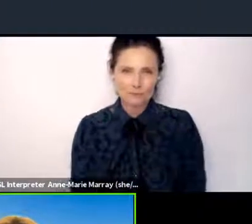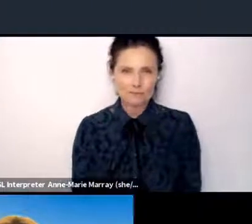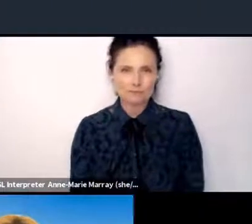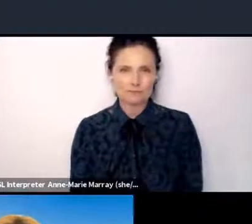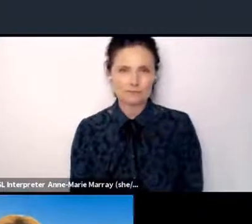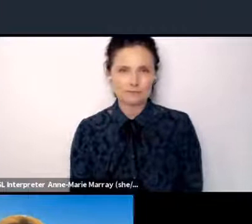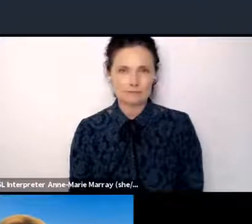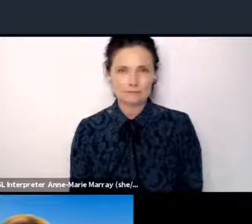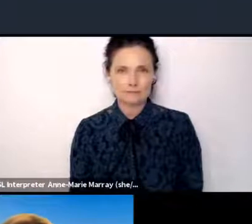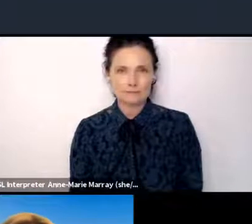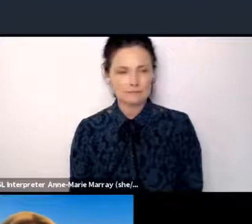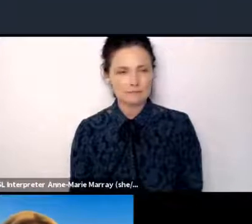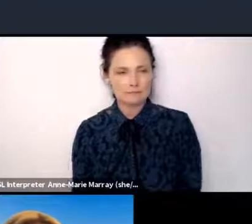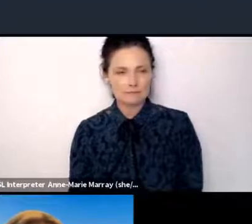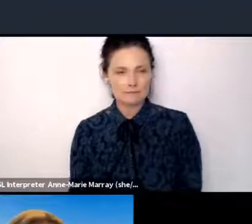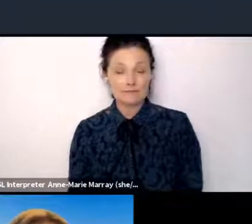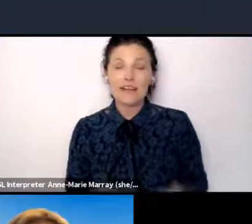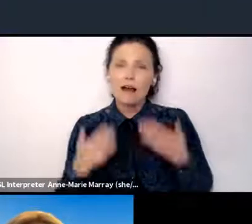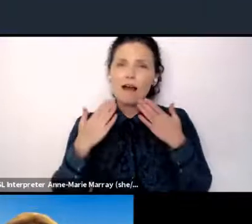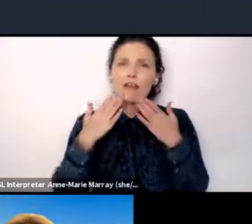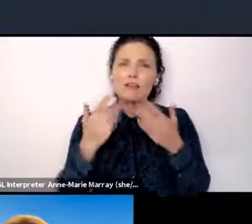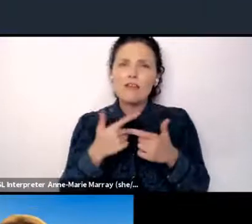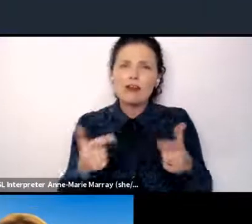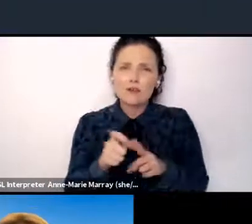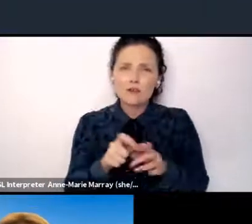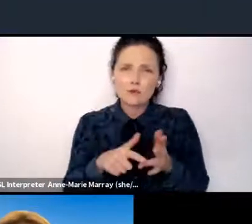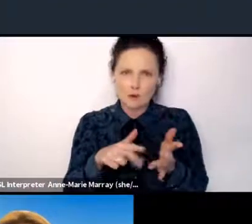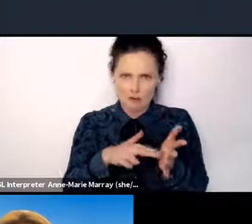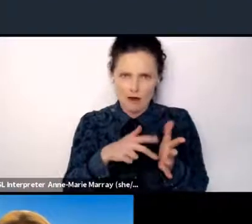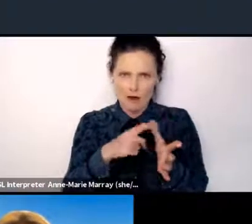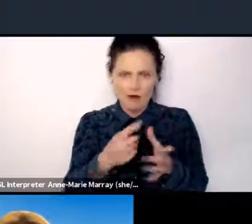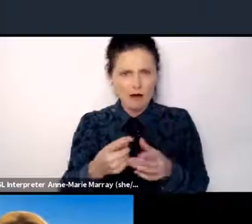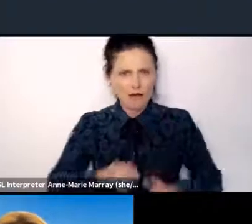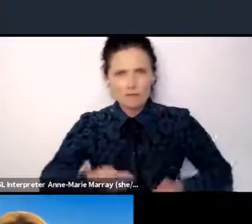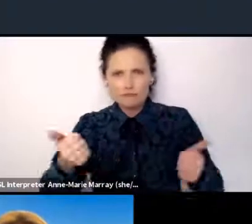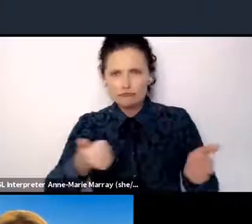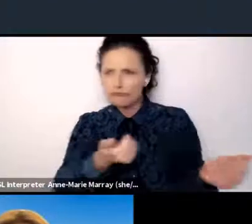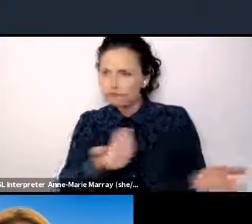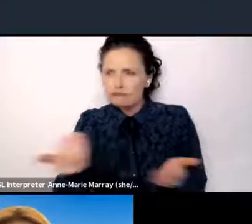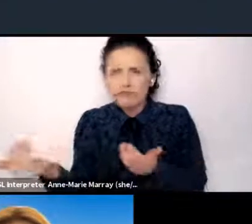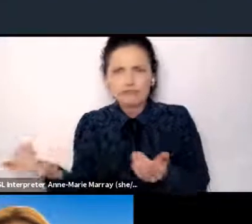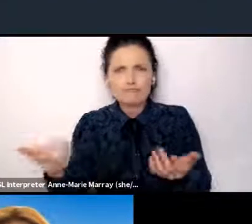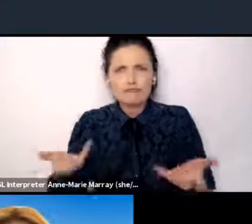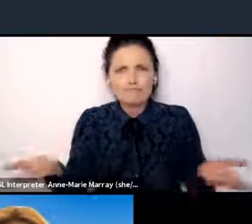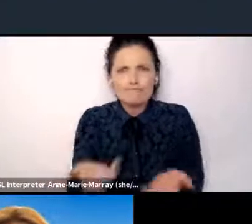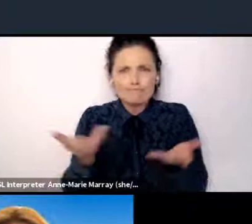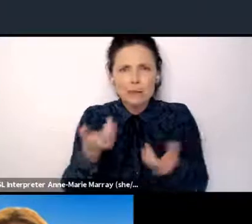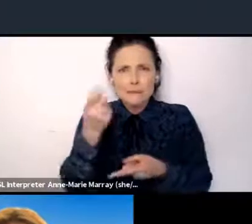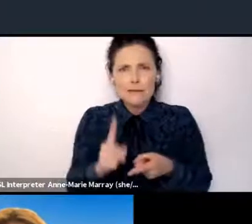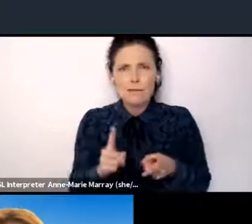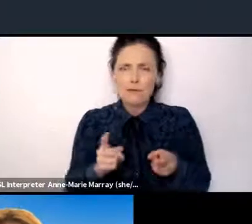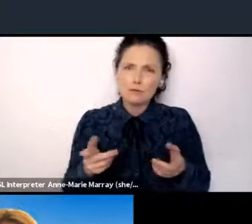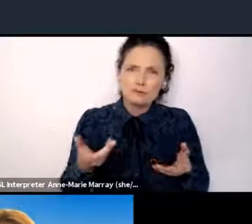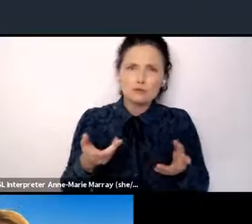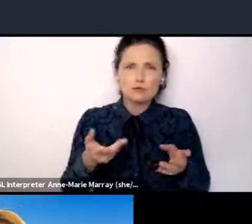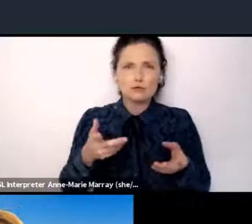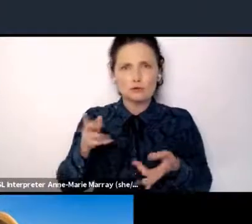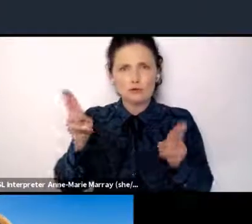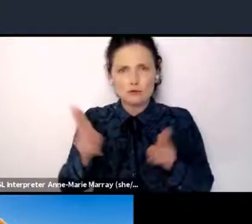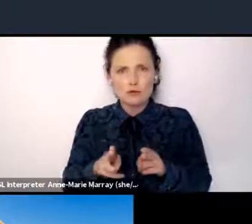Thank you very much, Donna. Good call to action there on reducing the carbon budget